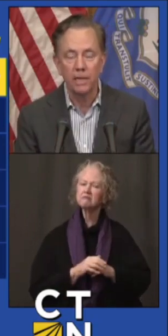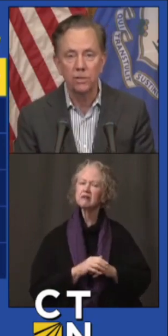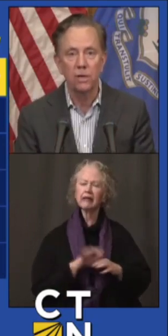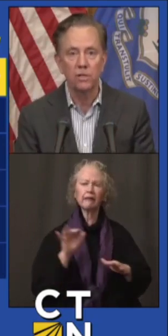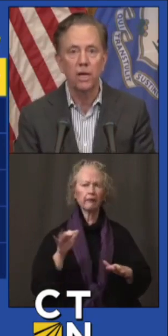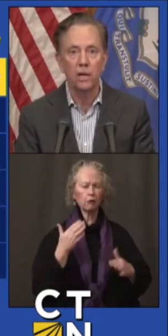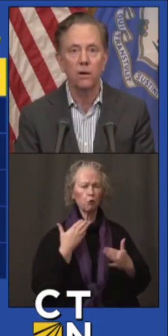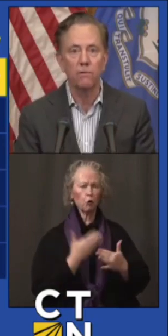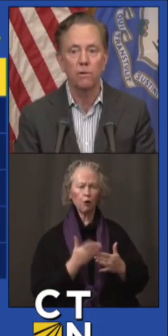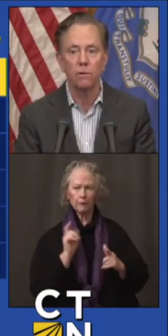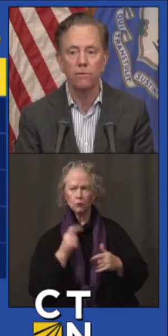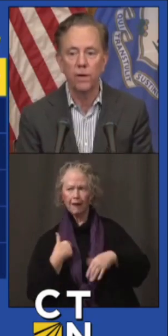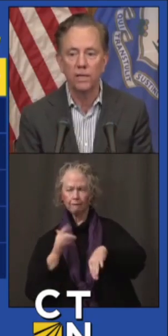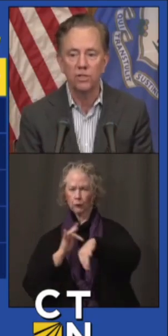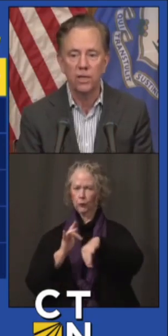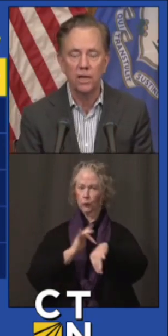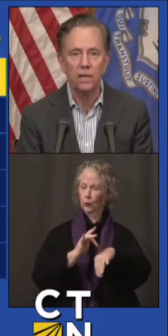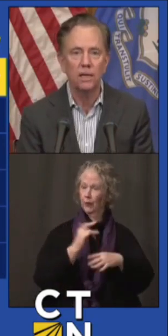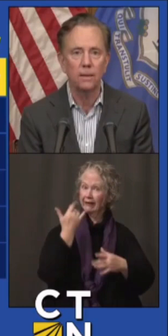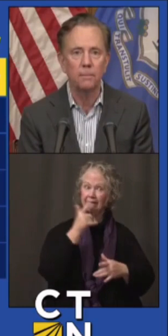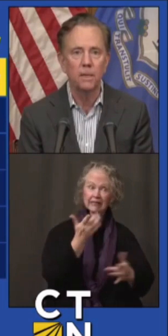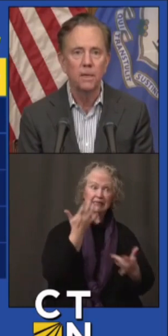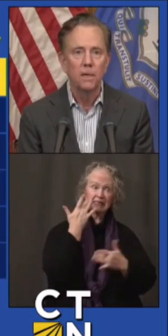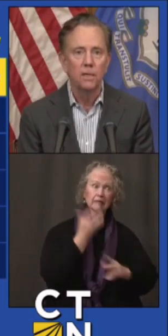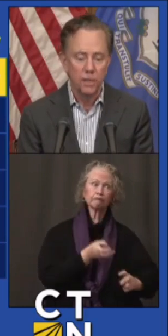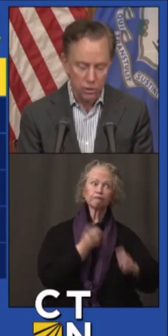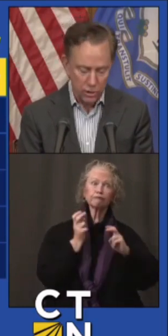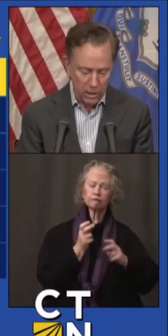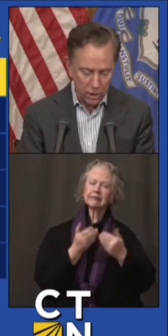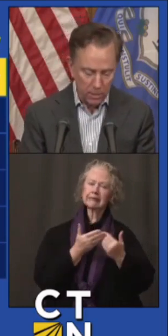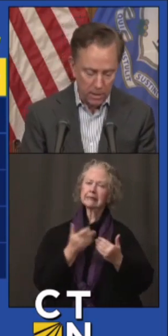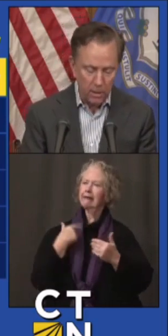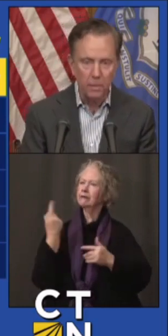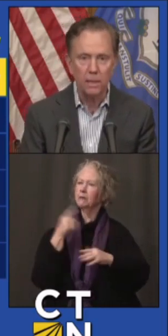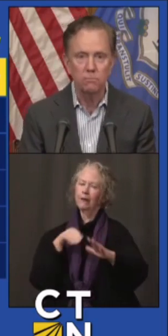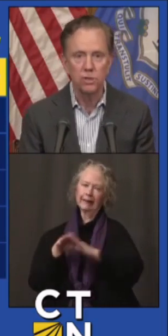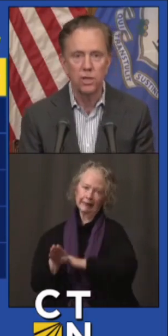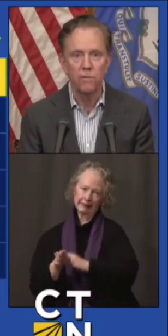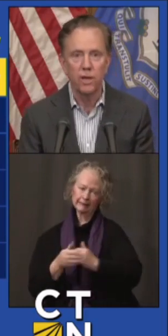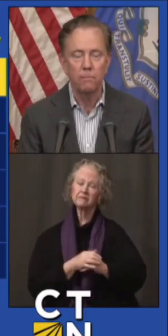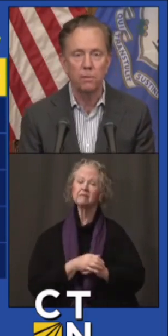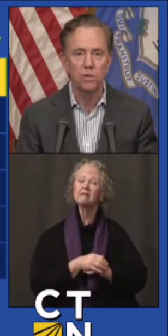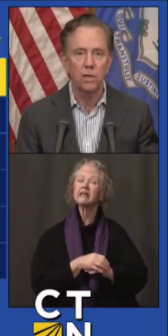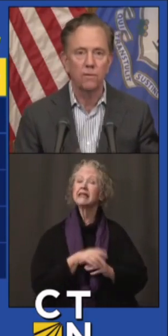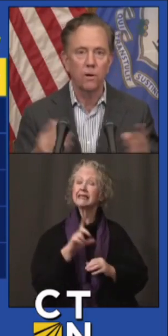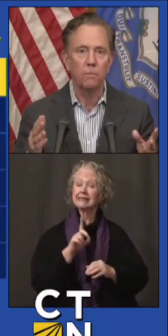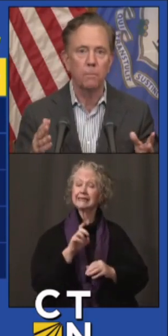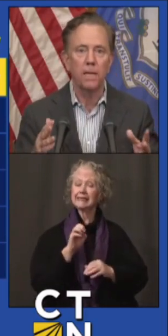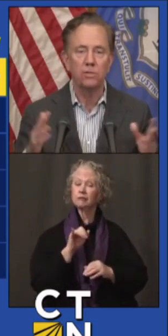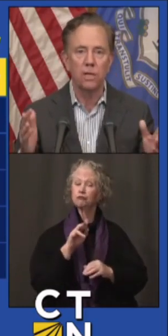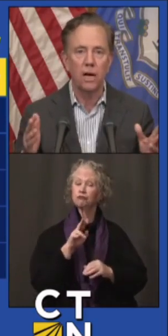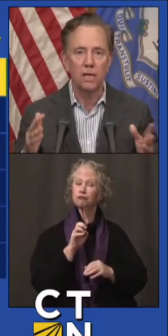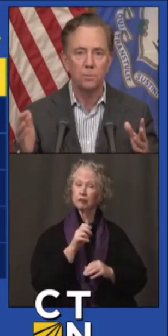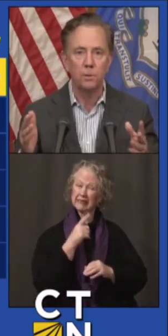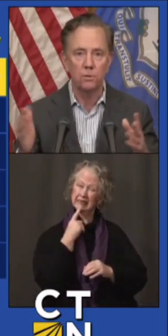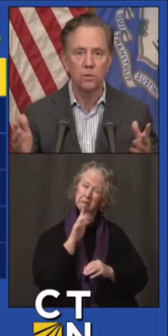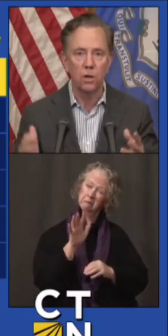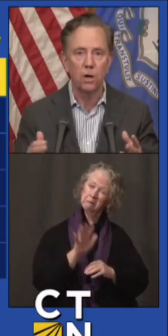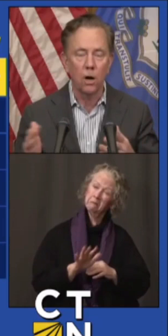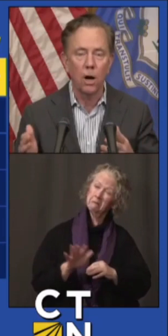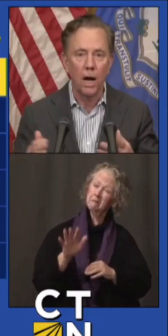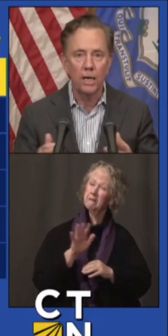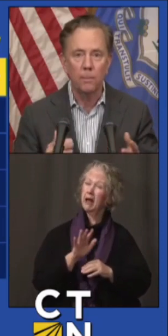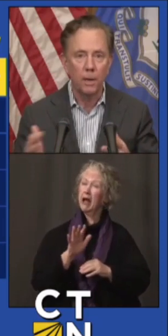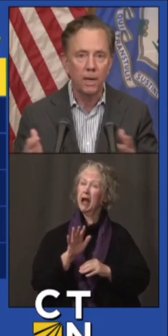have capacity to take care of you if you get sick. Deirdre tells me that about 78 percent of our beds in the hospitals